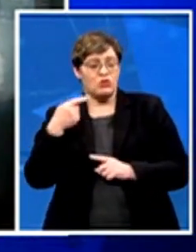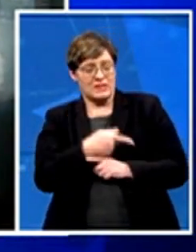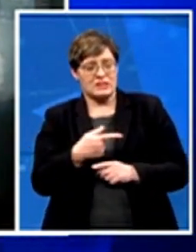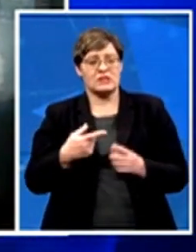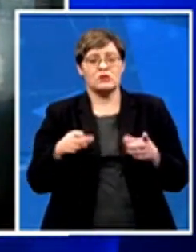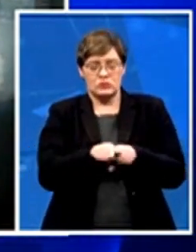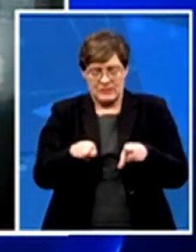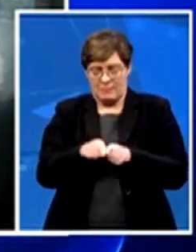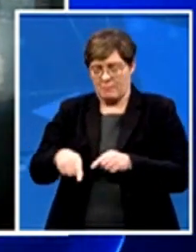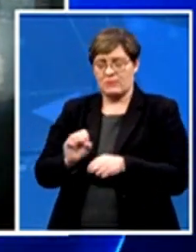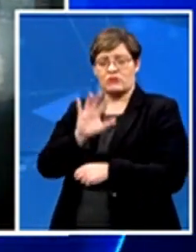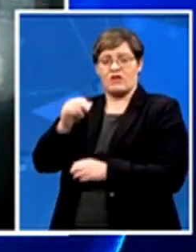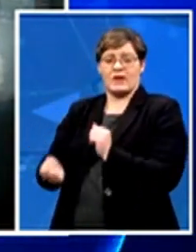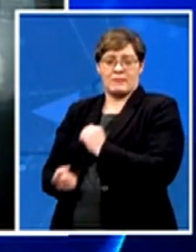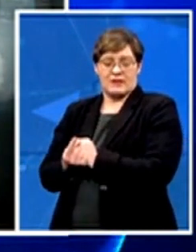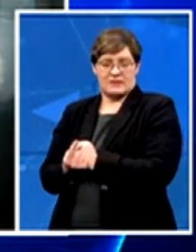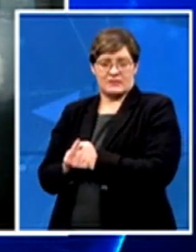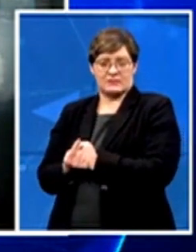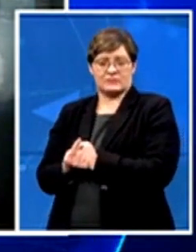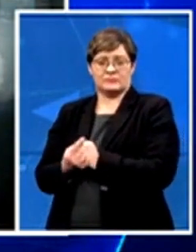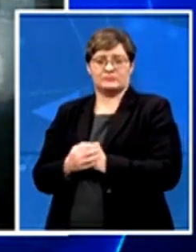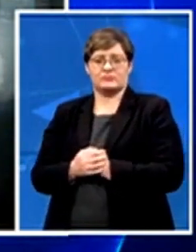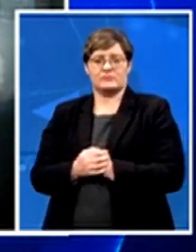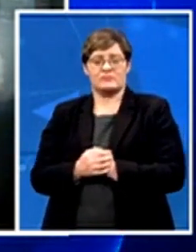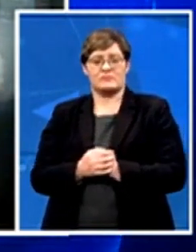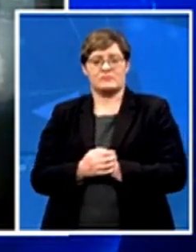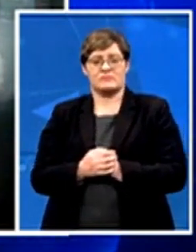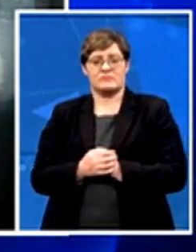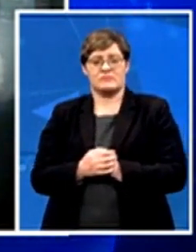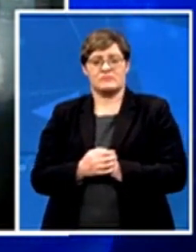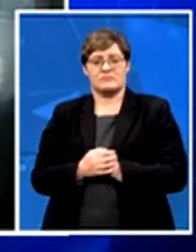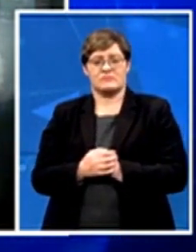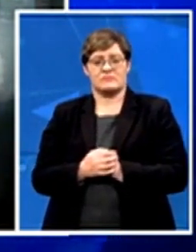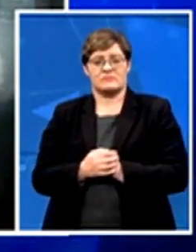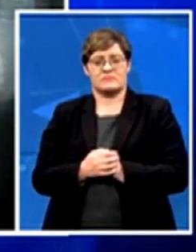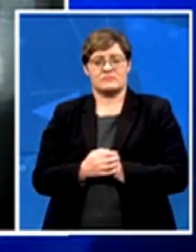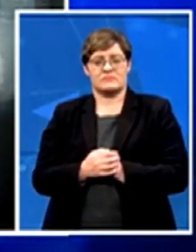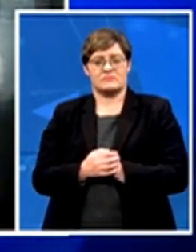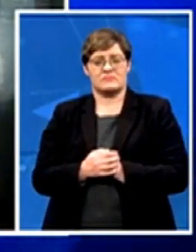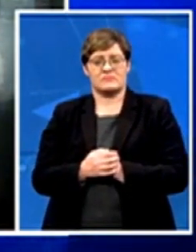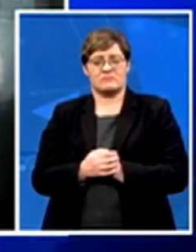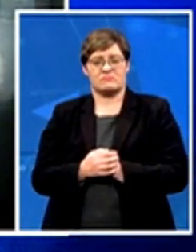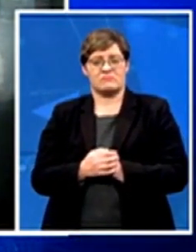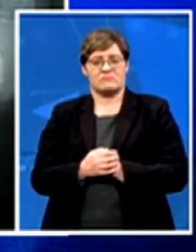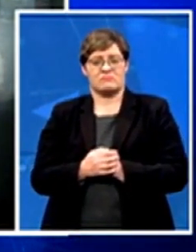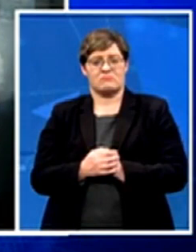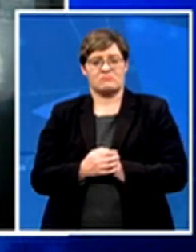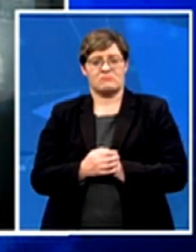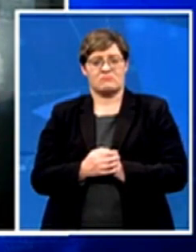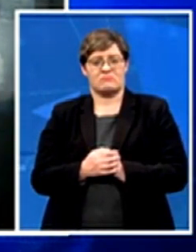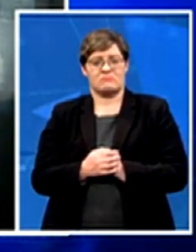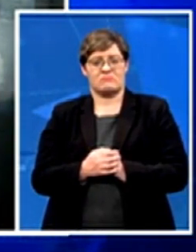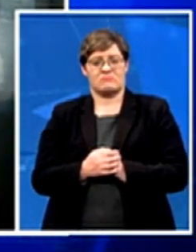another political party carried the thing, literally a few days later, to follow the Swazi example of the King and Luton.